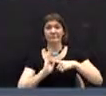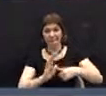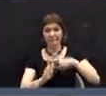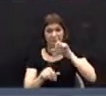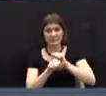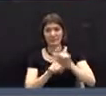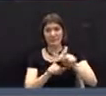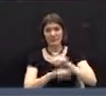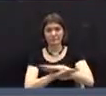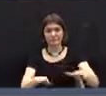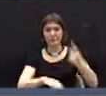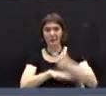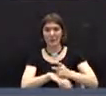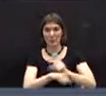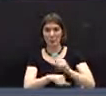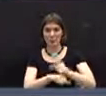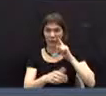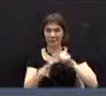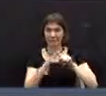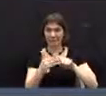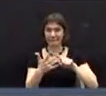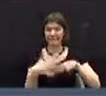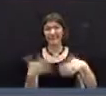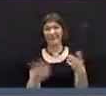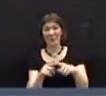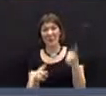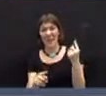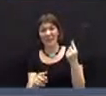cuts we made leading to the budget presented in March.